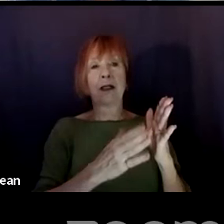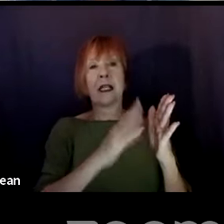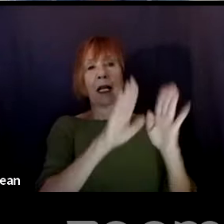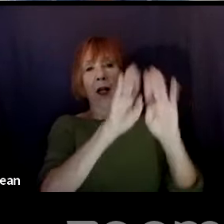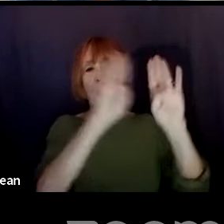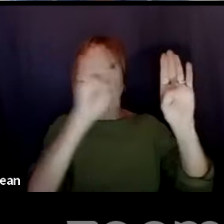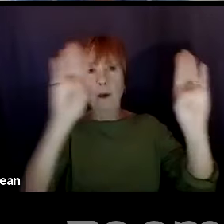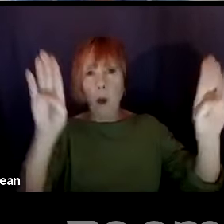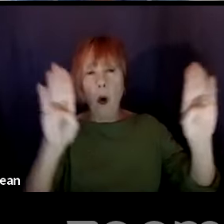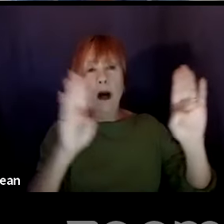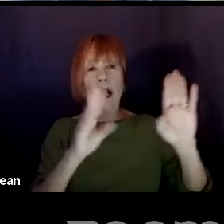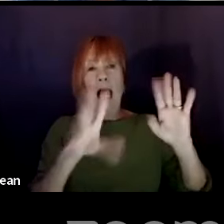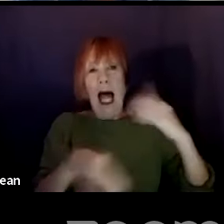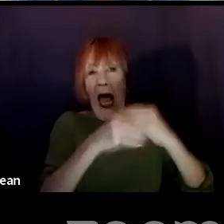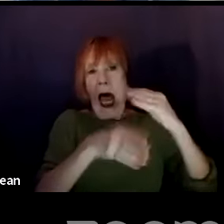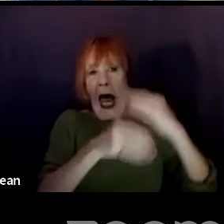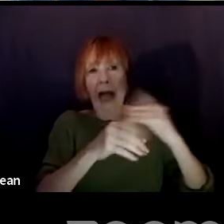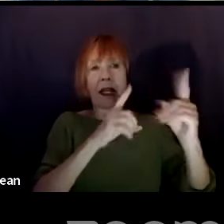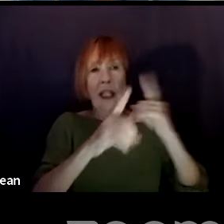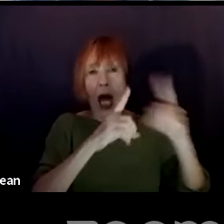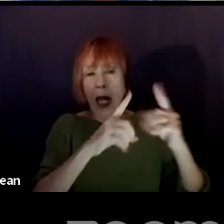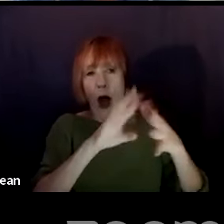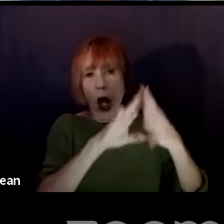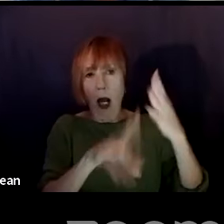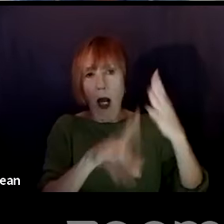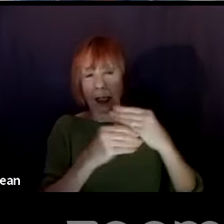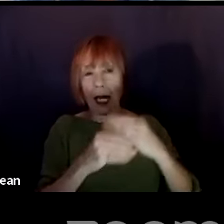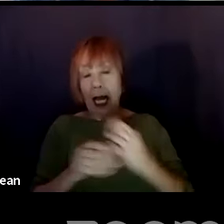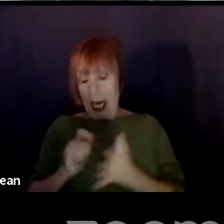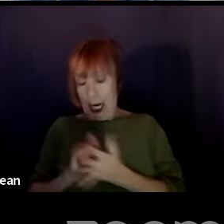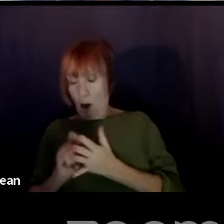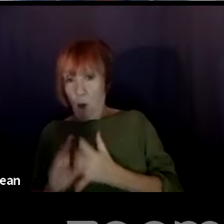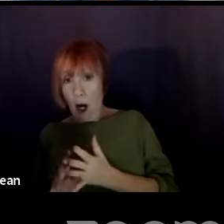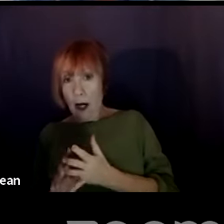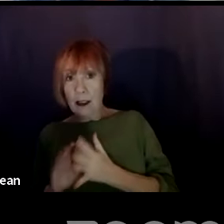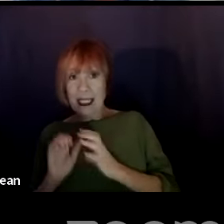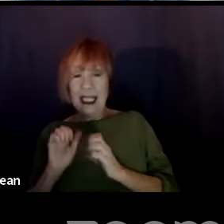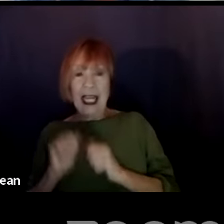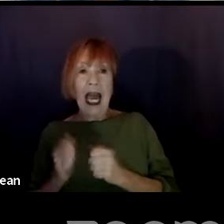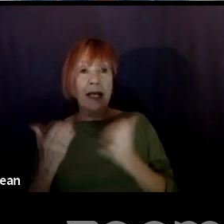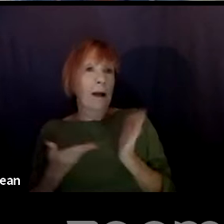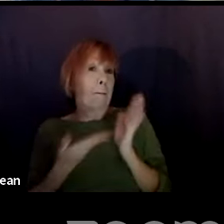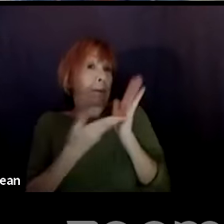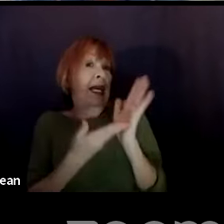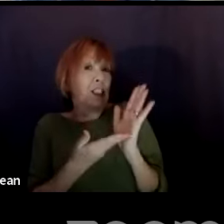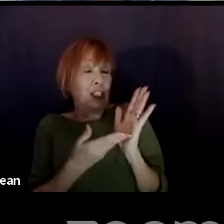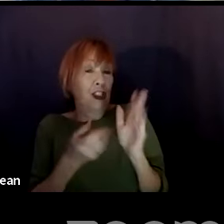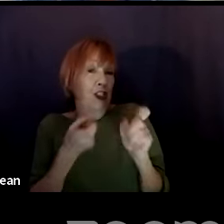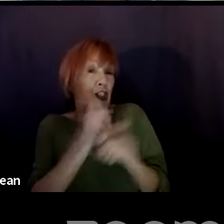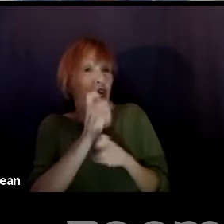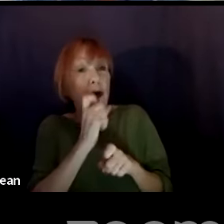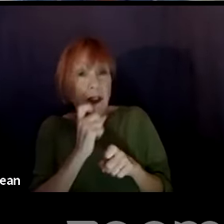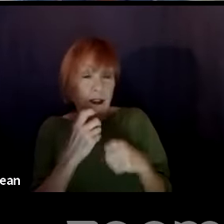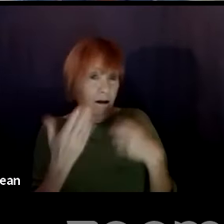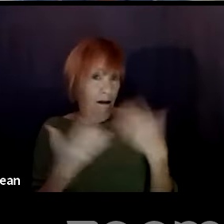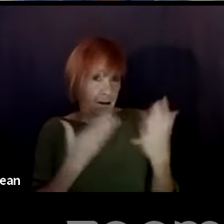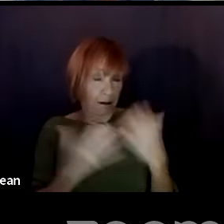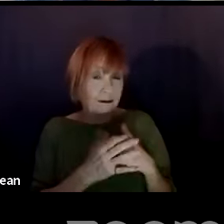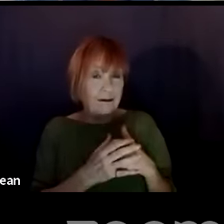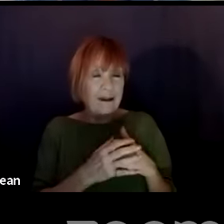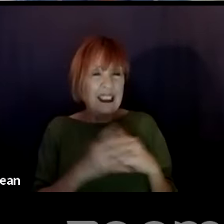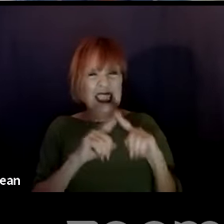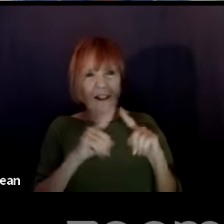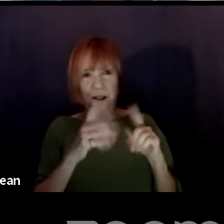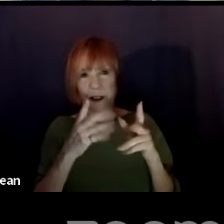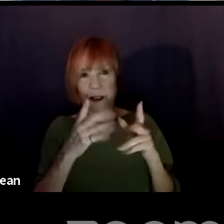sort of filling in the dialogue. And then writers can also pitch, like jokes or, you know, or different pieces